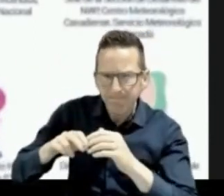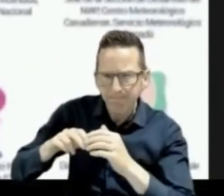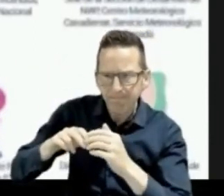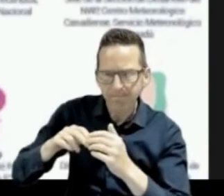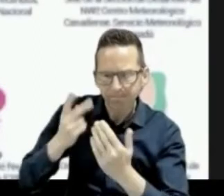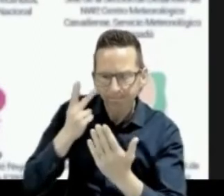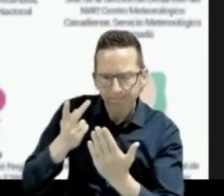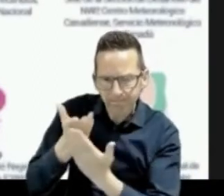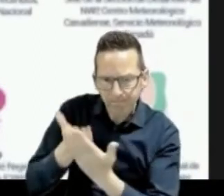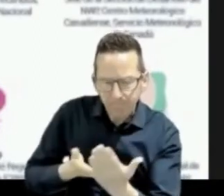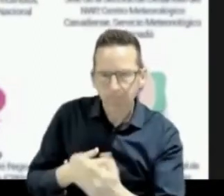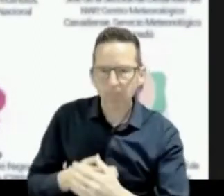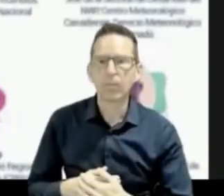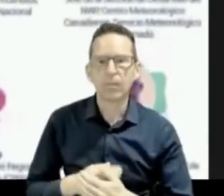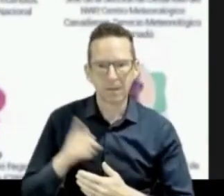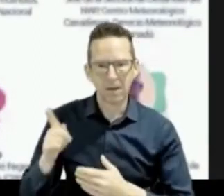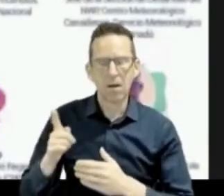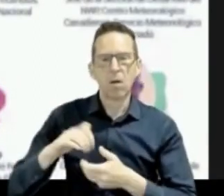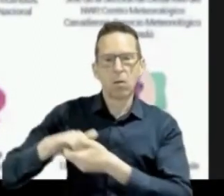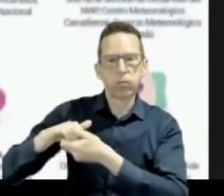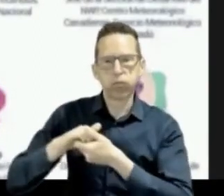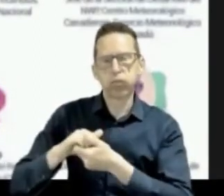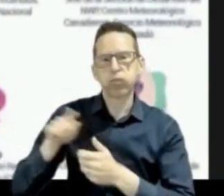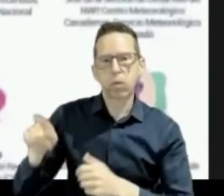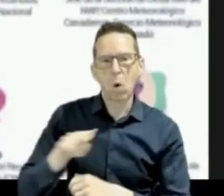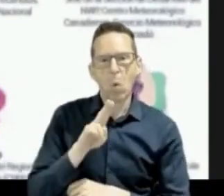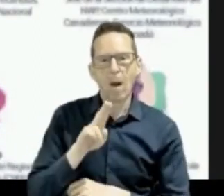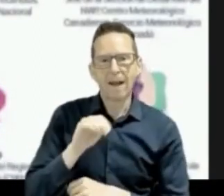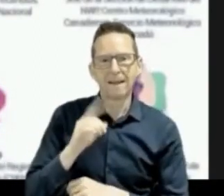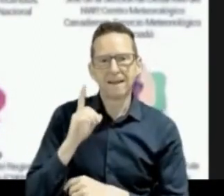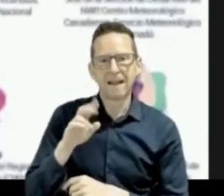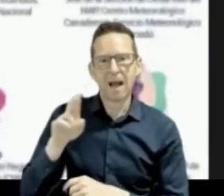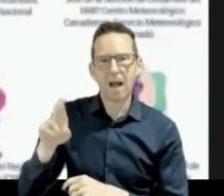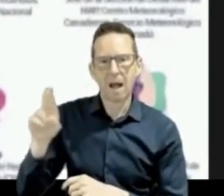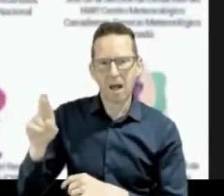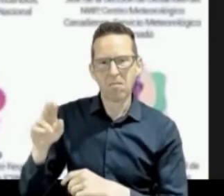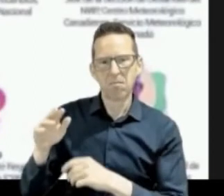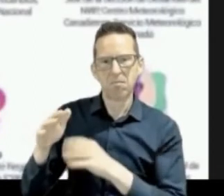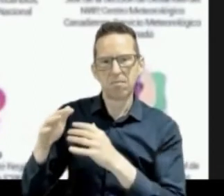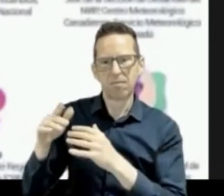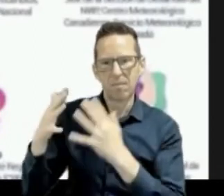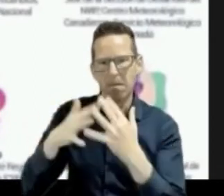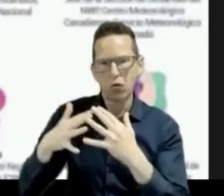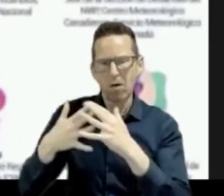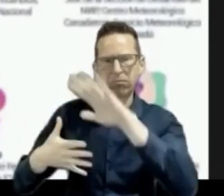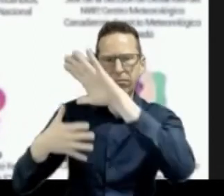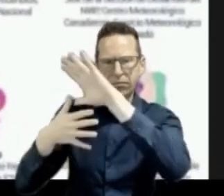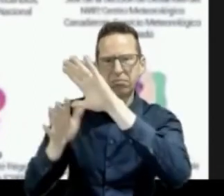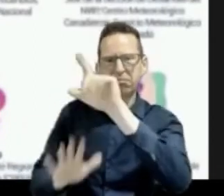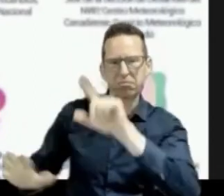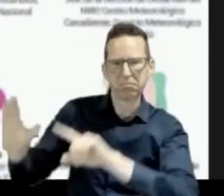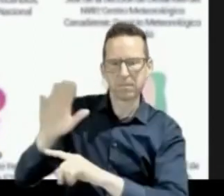UNDRR From 2011-2013 He was head of the Brazilian National Weather